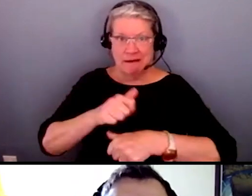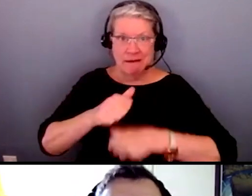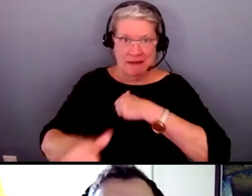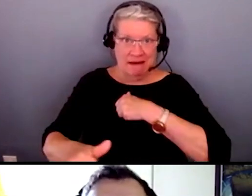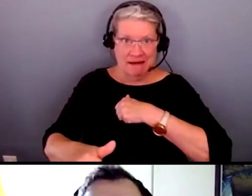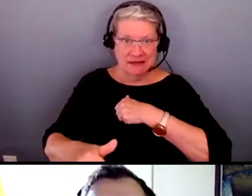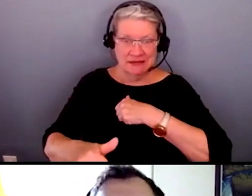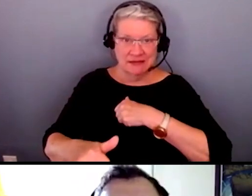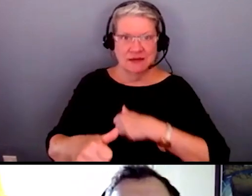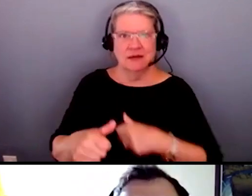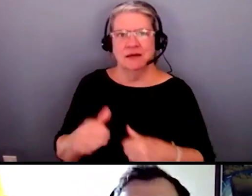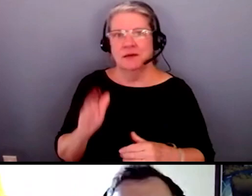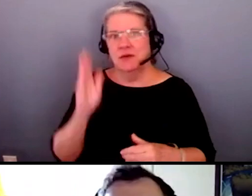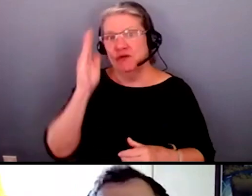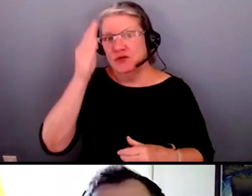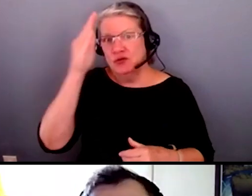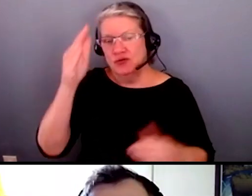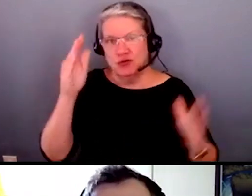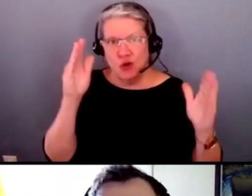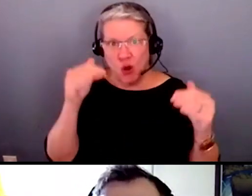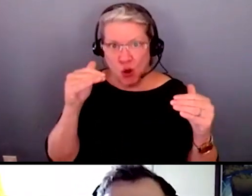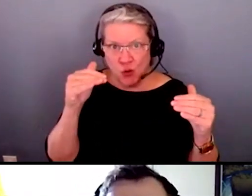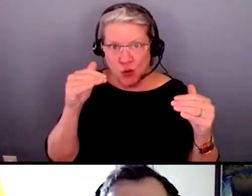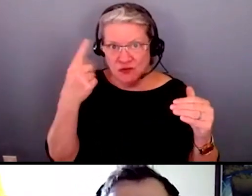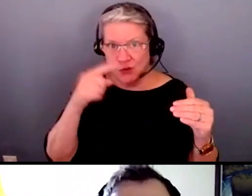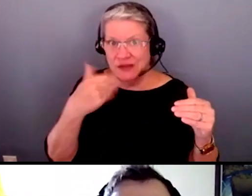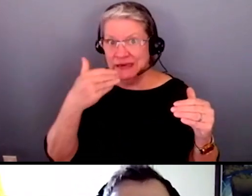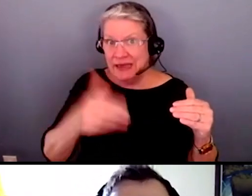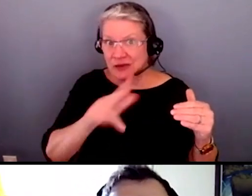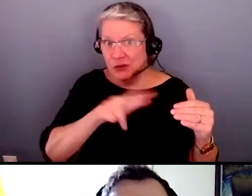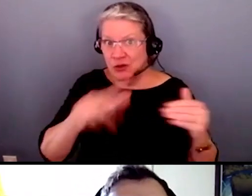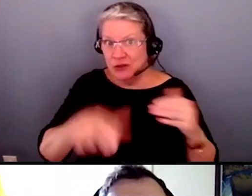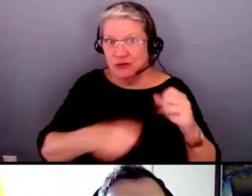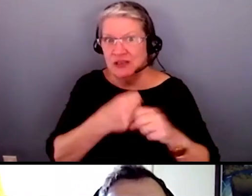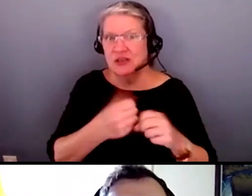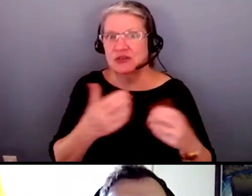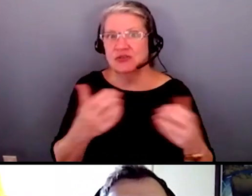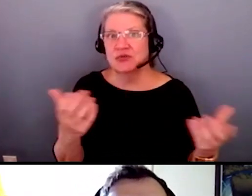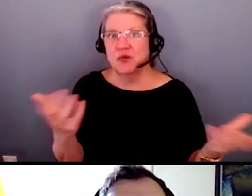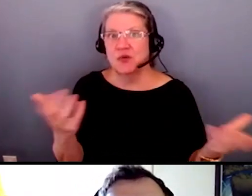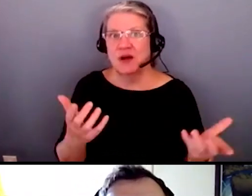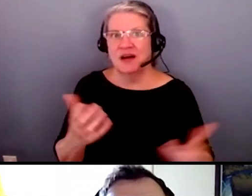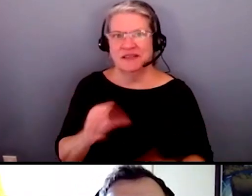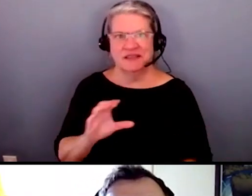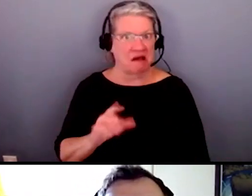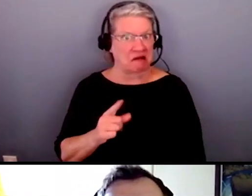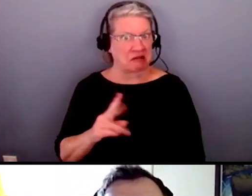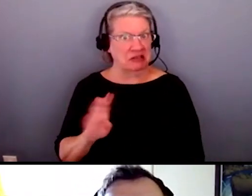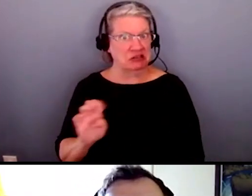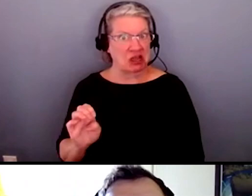but what hopes do you have for the next 33 years? That's not a cliche question.